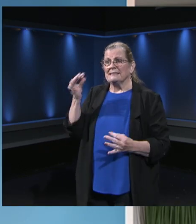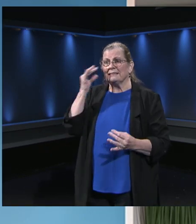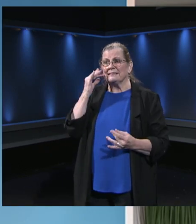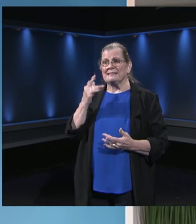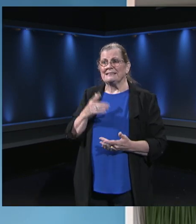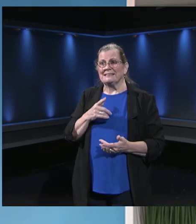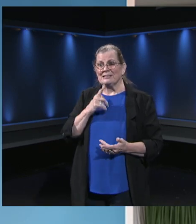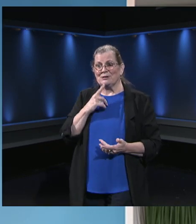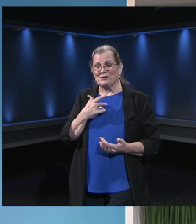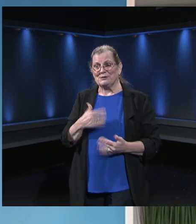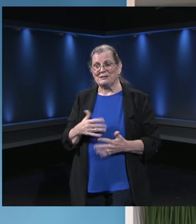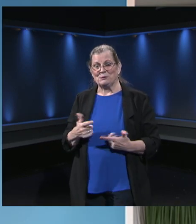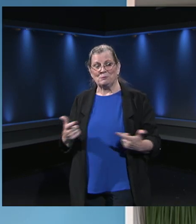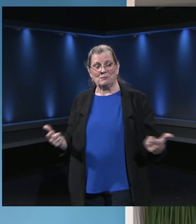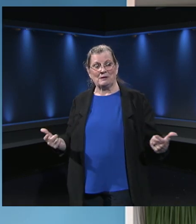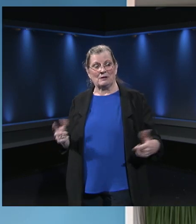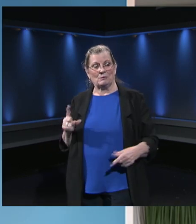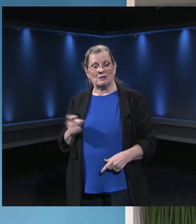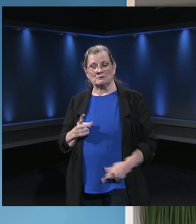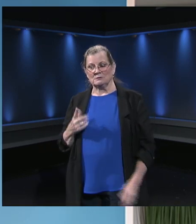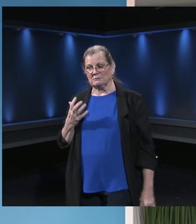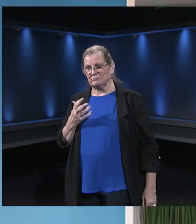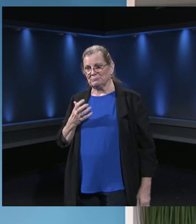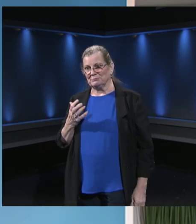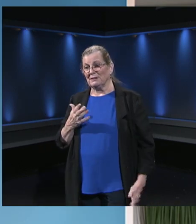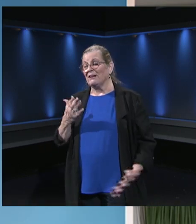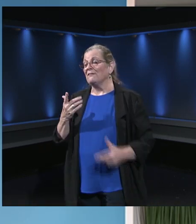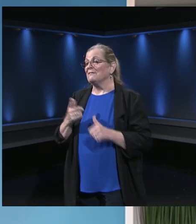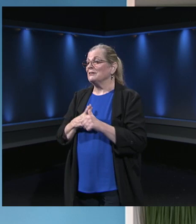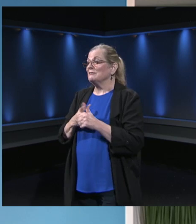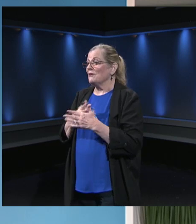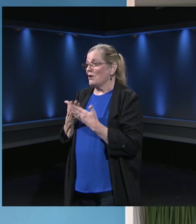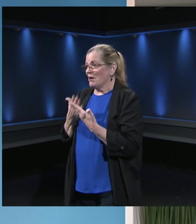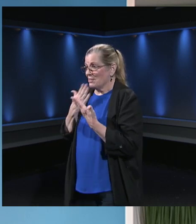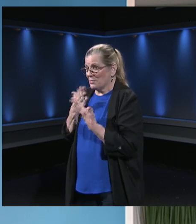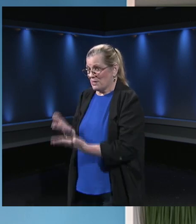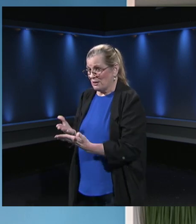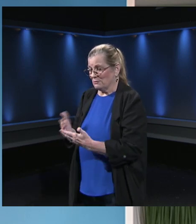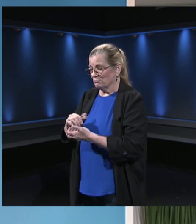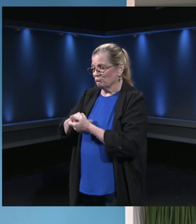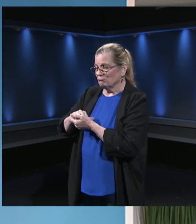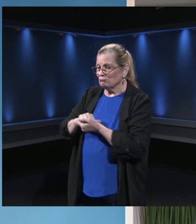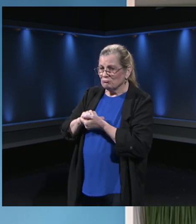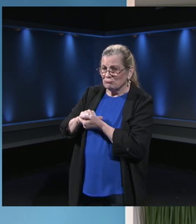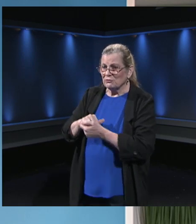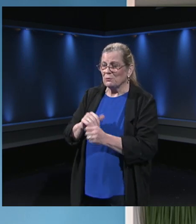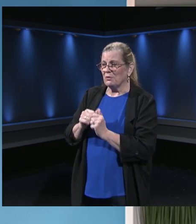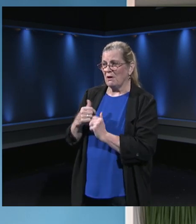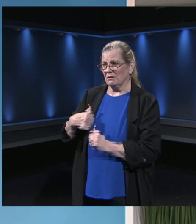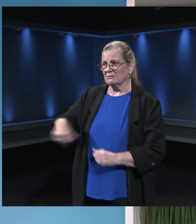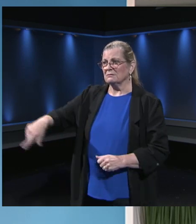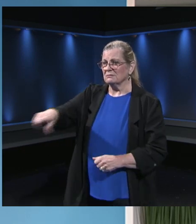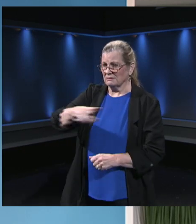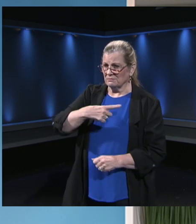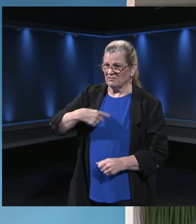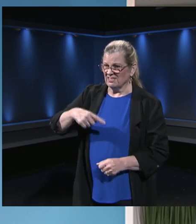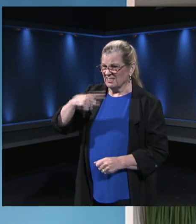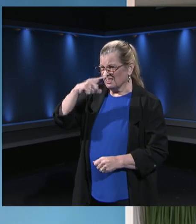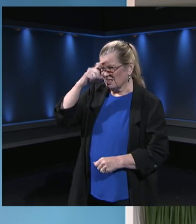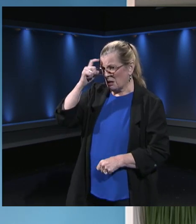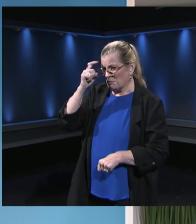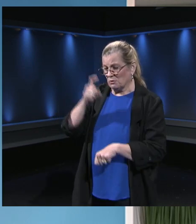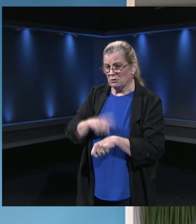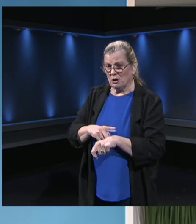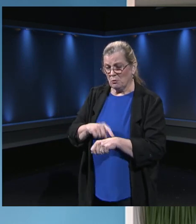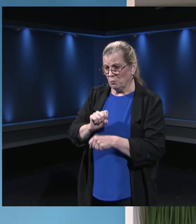that's a big question. Well, first, thank you. Thanks for continuing to partner with us. I will say that a lot of the work that we've done over the summer has been because